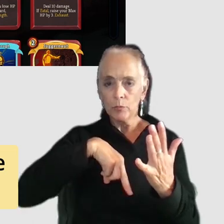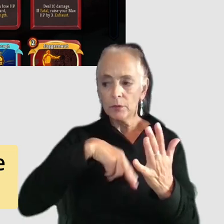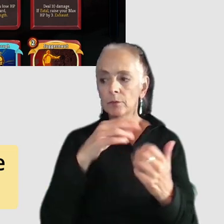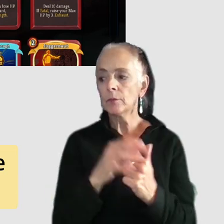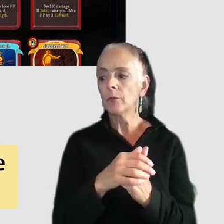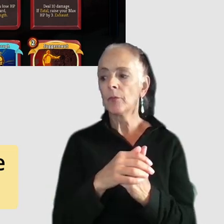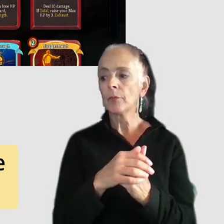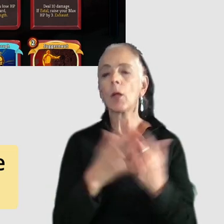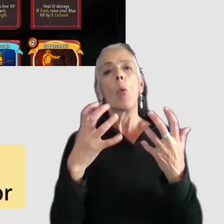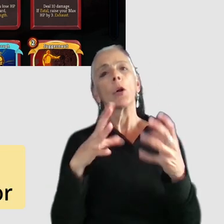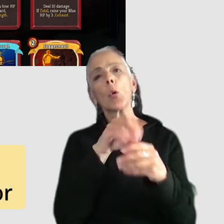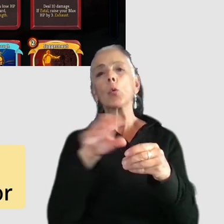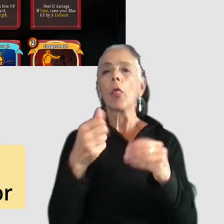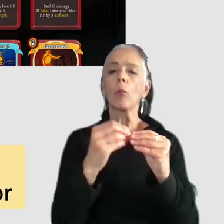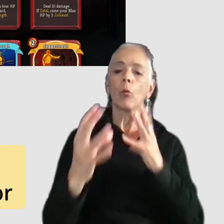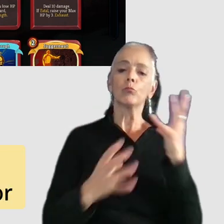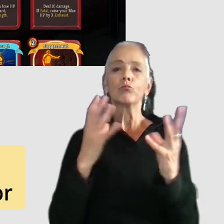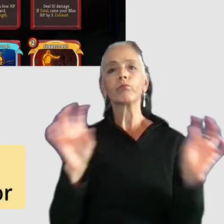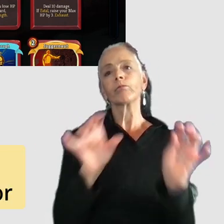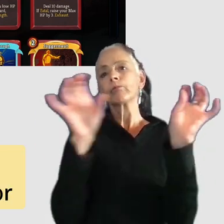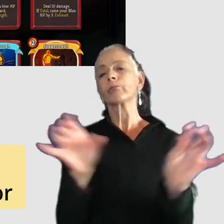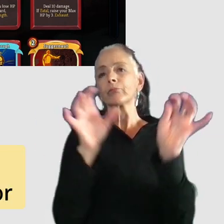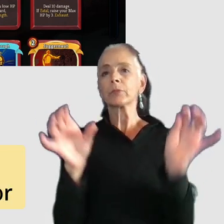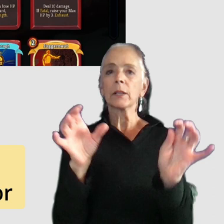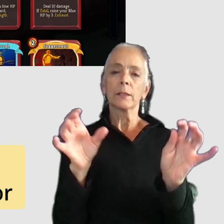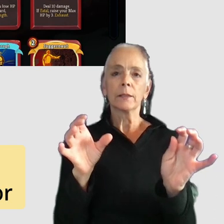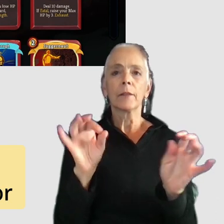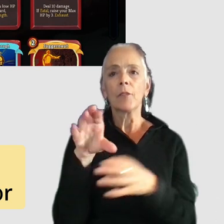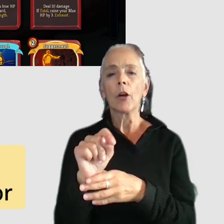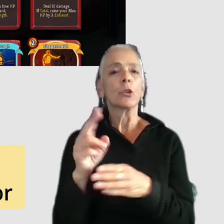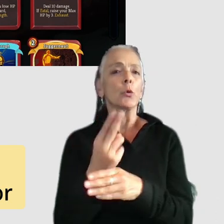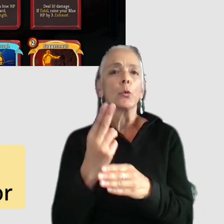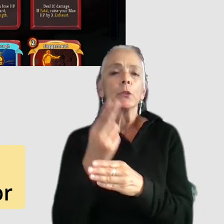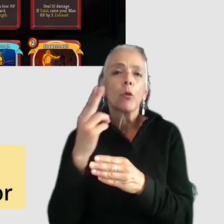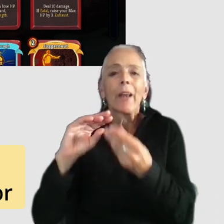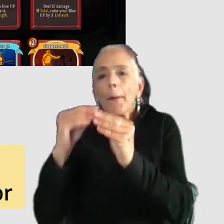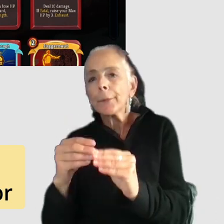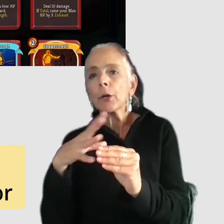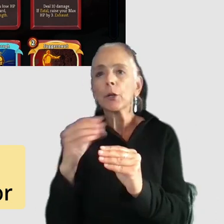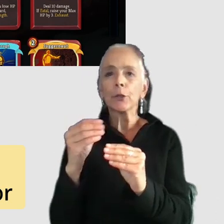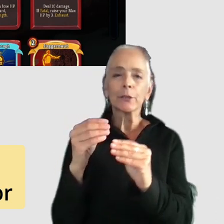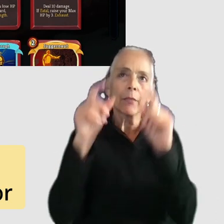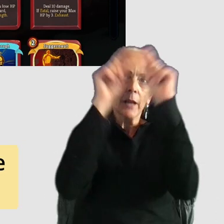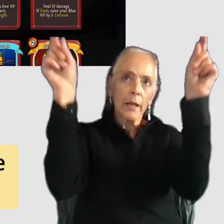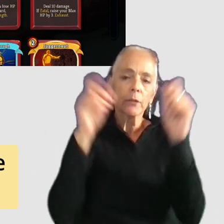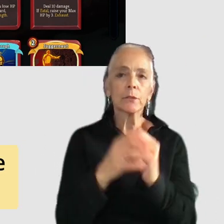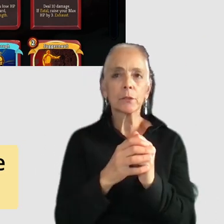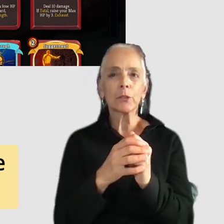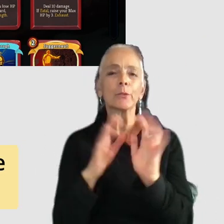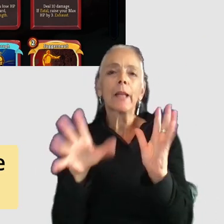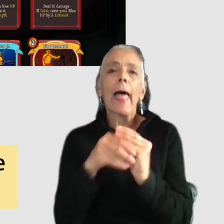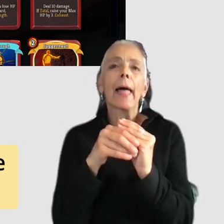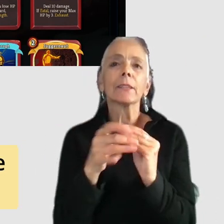to include their very stylized font so they've used it on the card titles only and on the numbers um so it's mostly only there for flavor